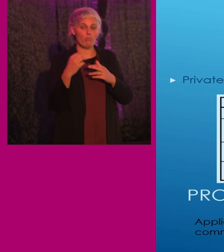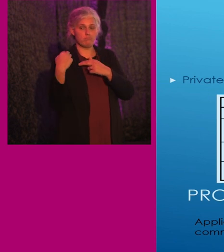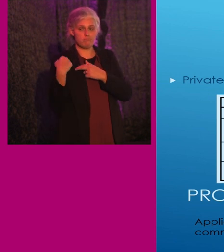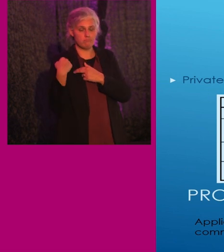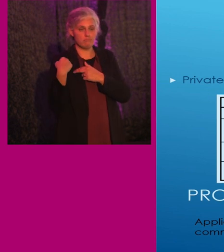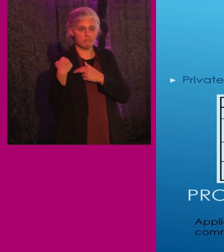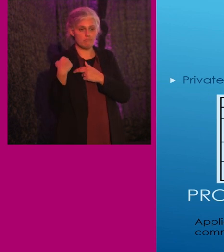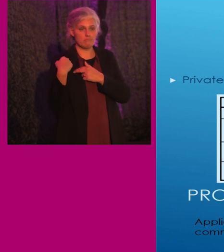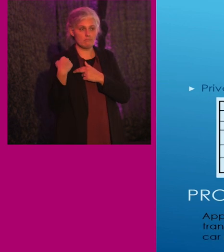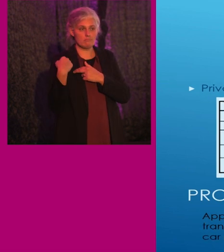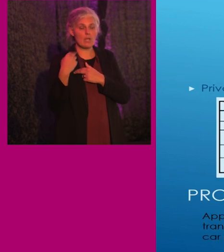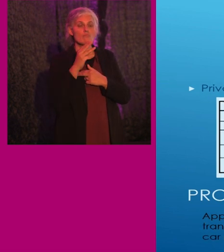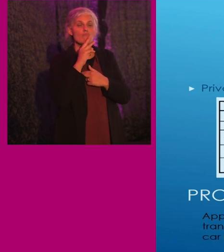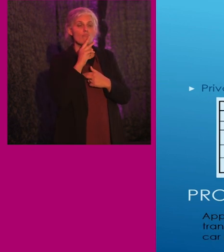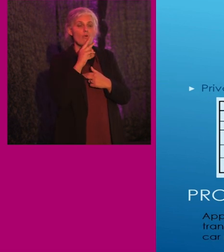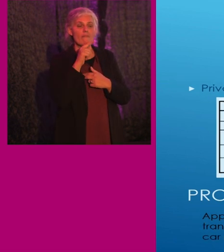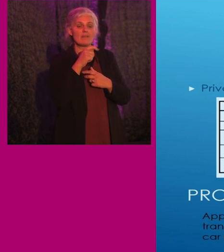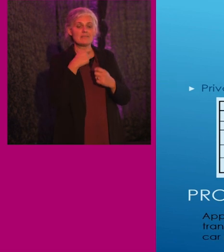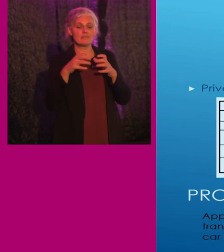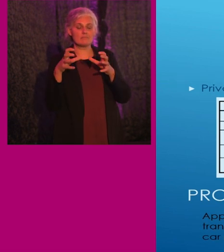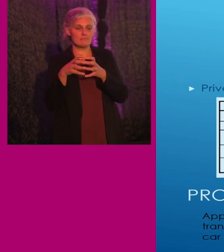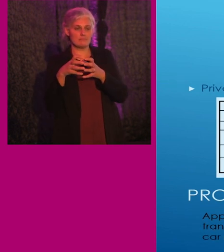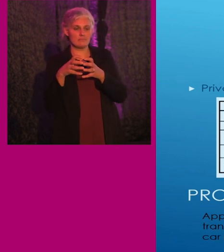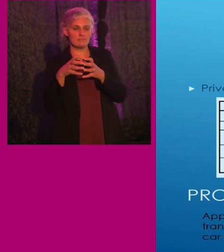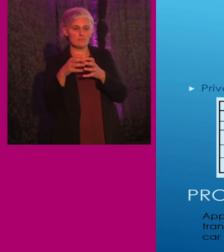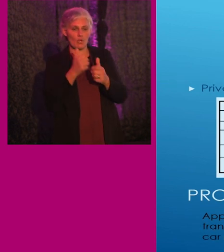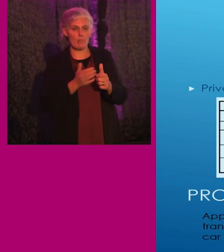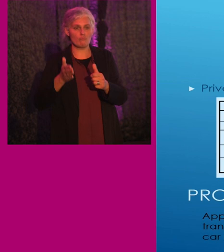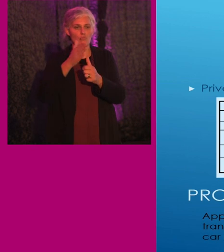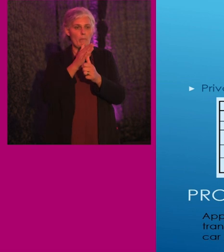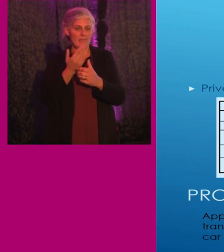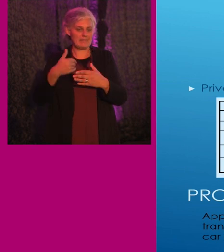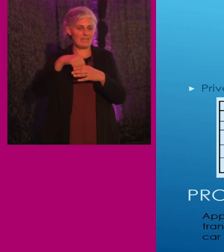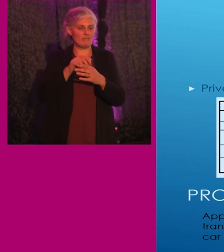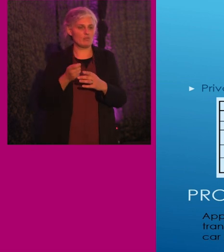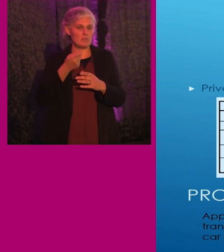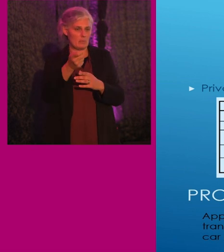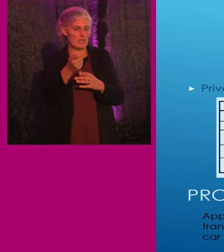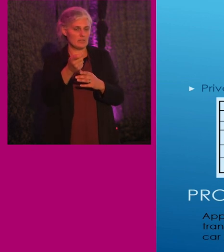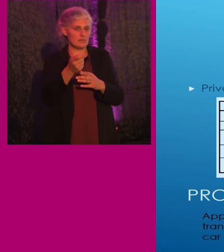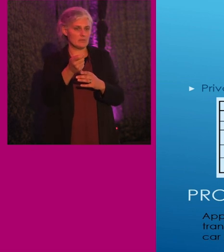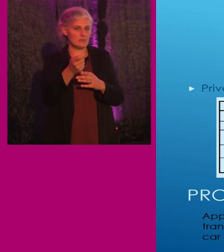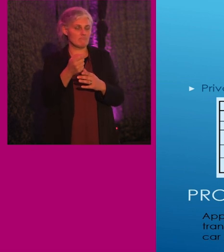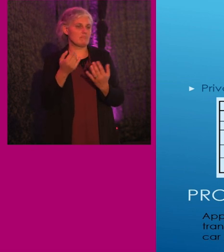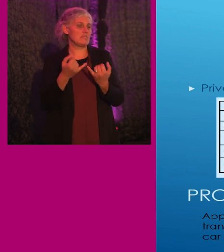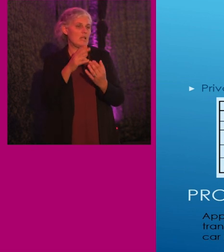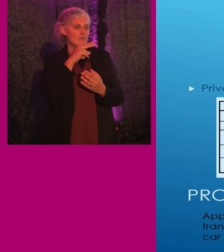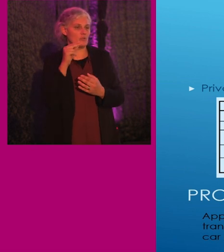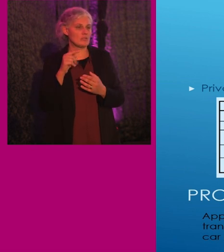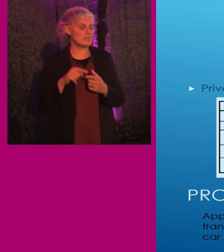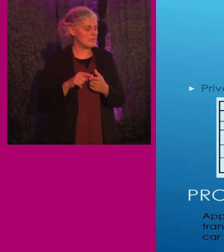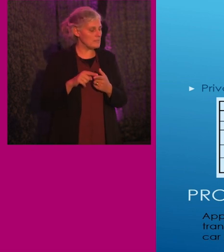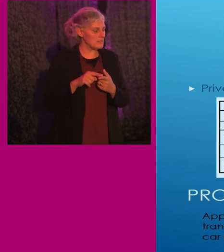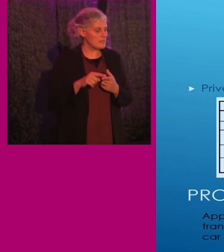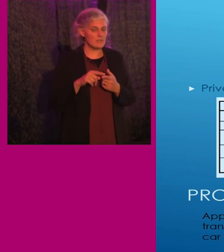than private entities who are not primarily engaged in transportation, such as hotel shuttle